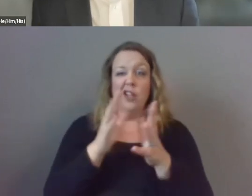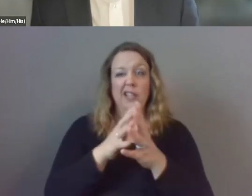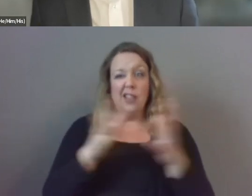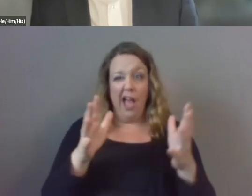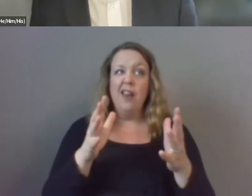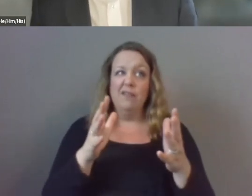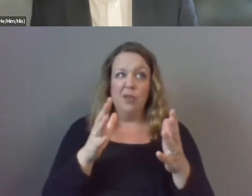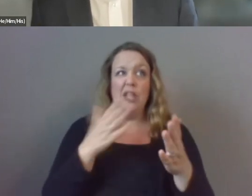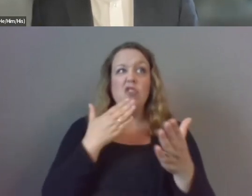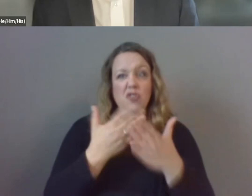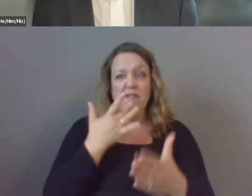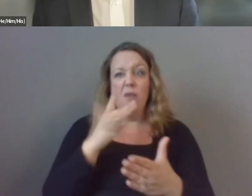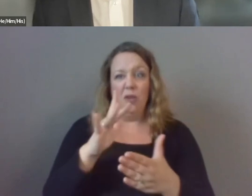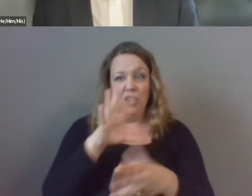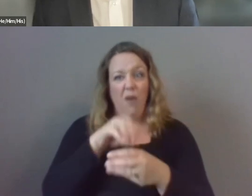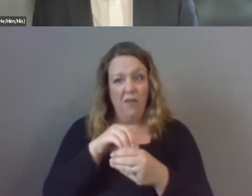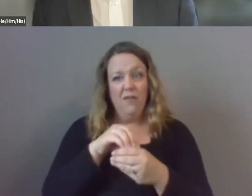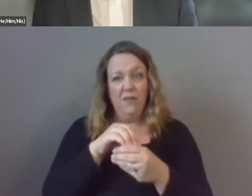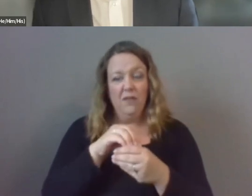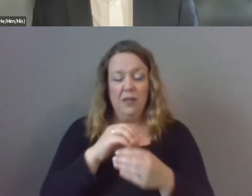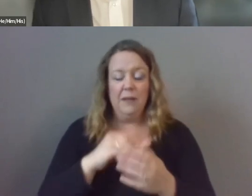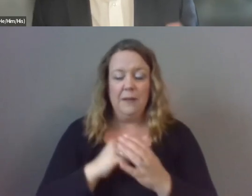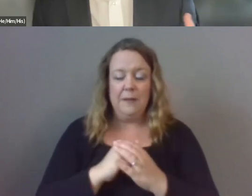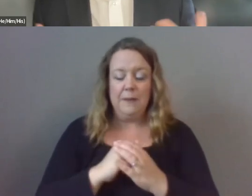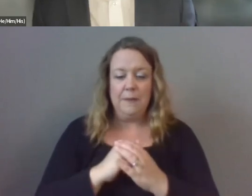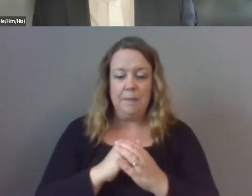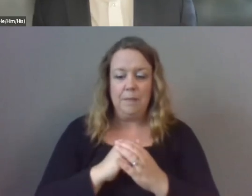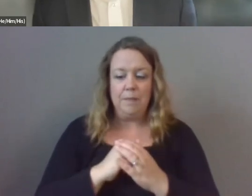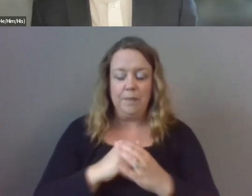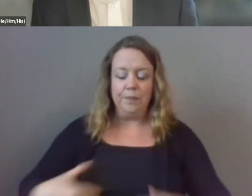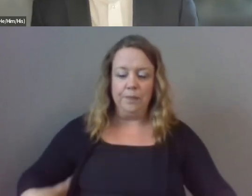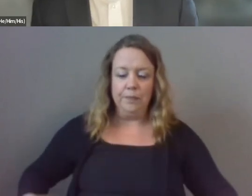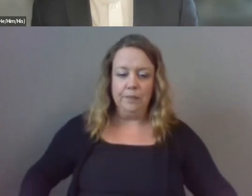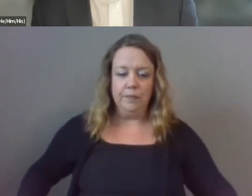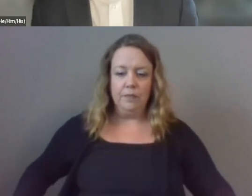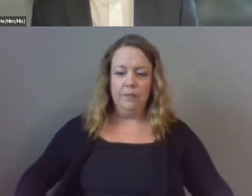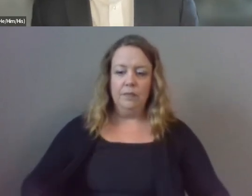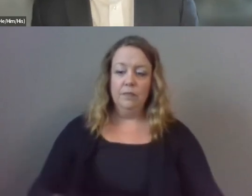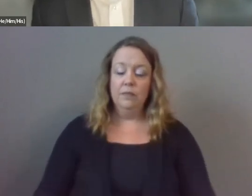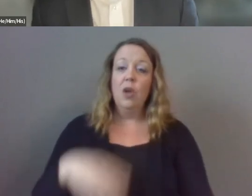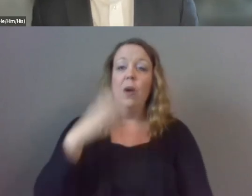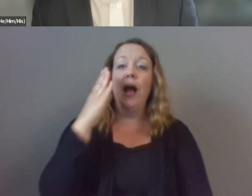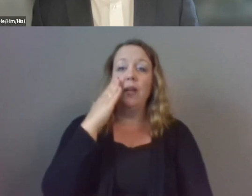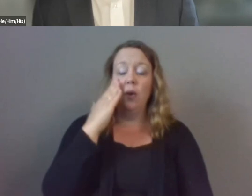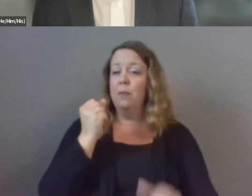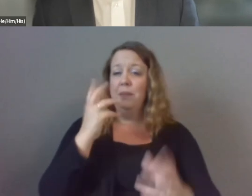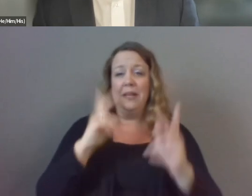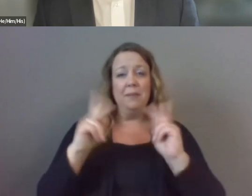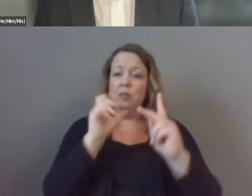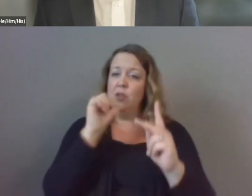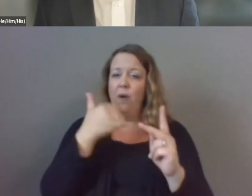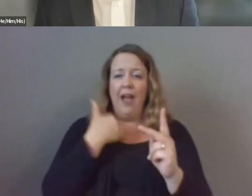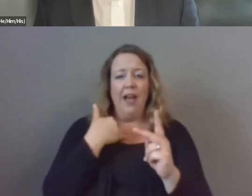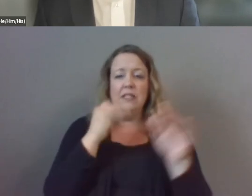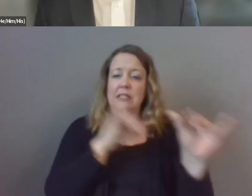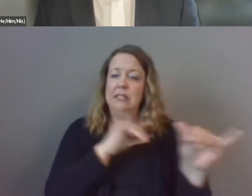um i i i know that a lot of people don't have the same opportunity